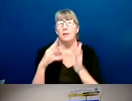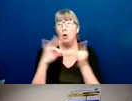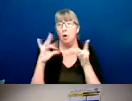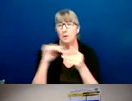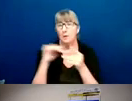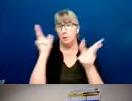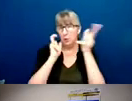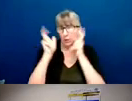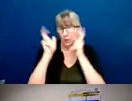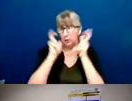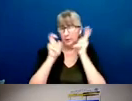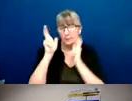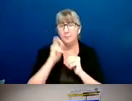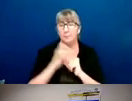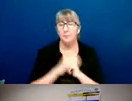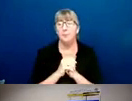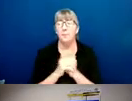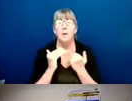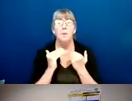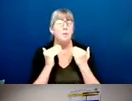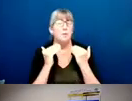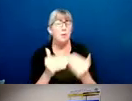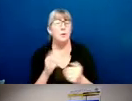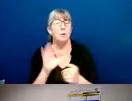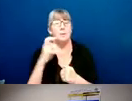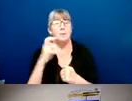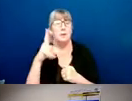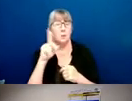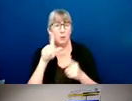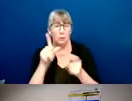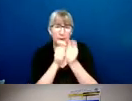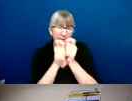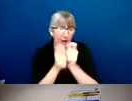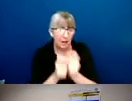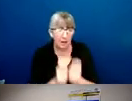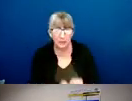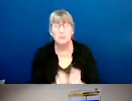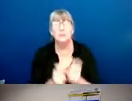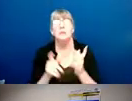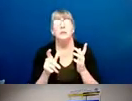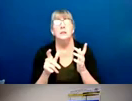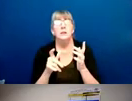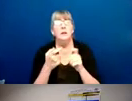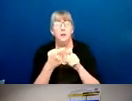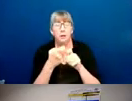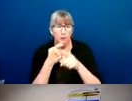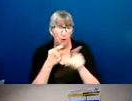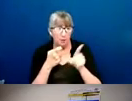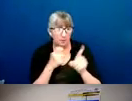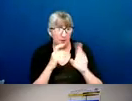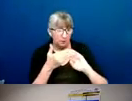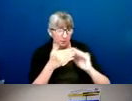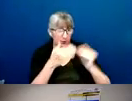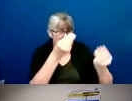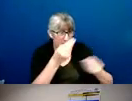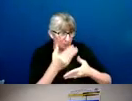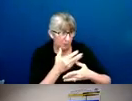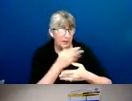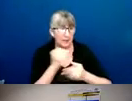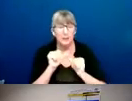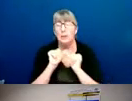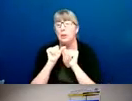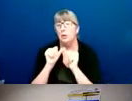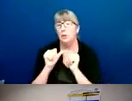Moving forward, CPD will continue to revise these drafts based on the community input provided and continuing the